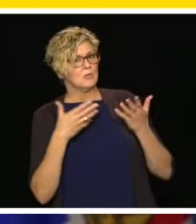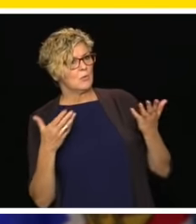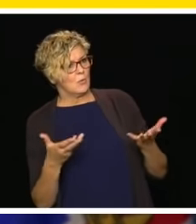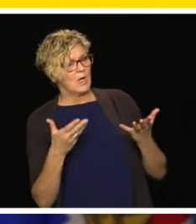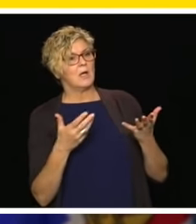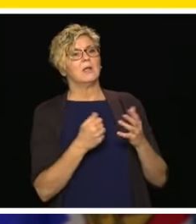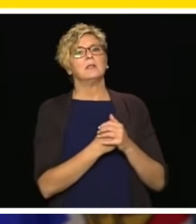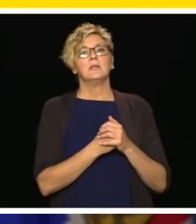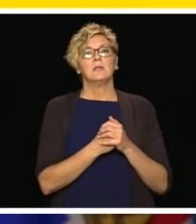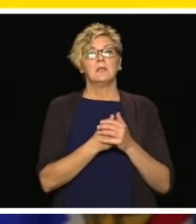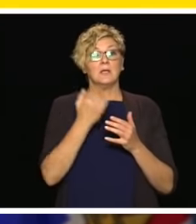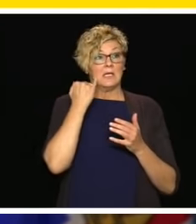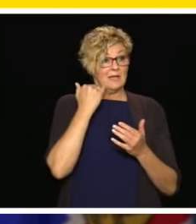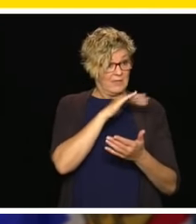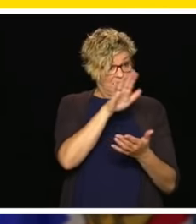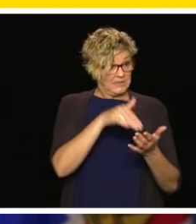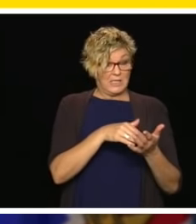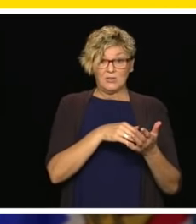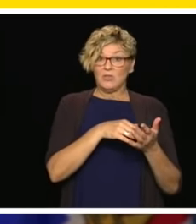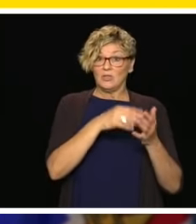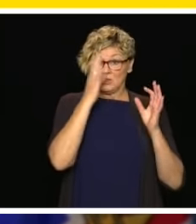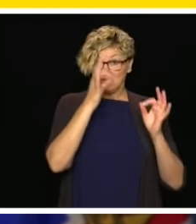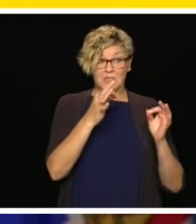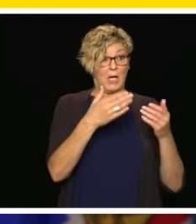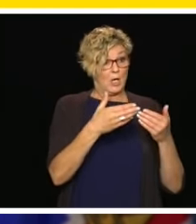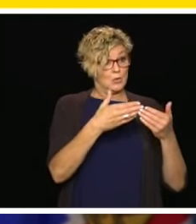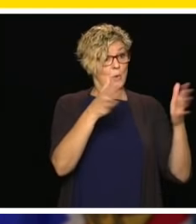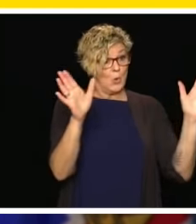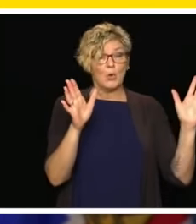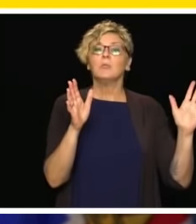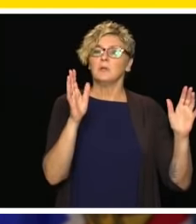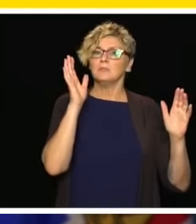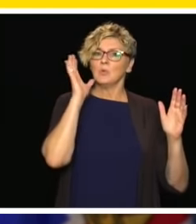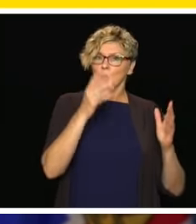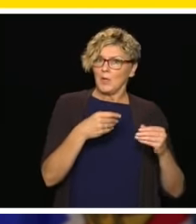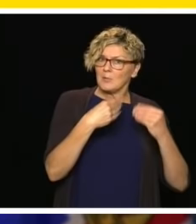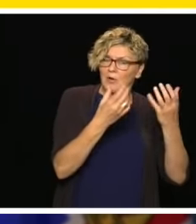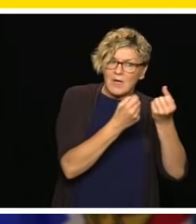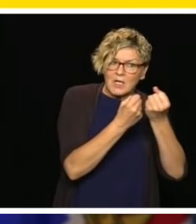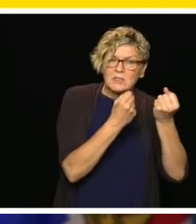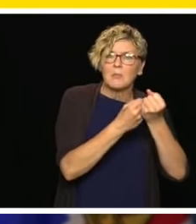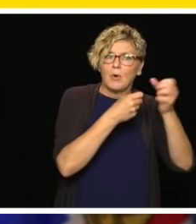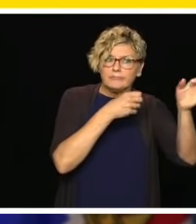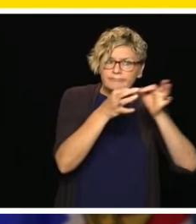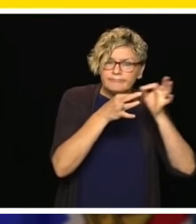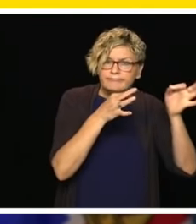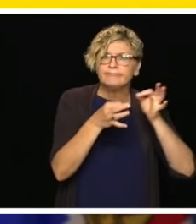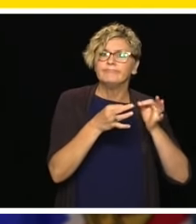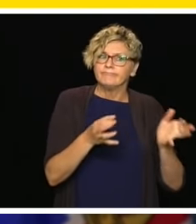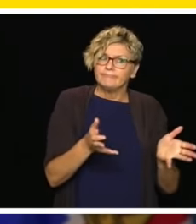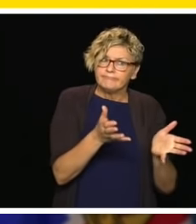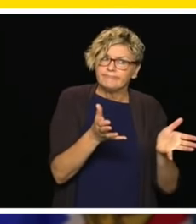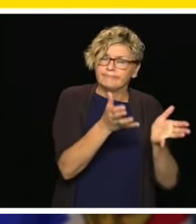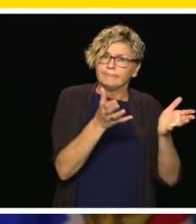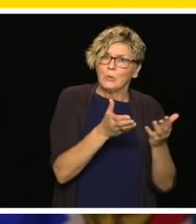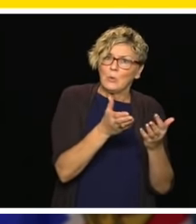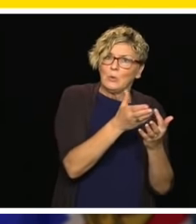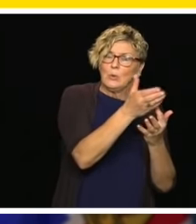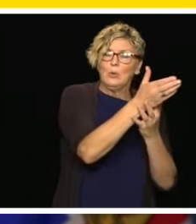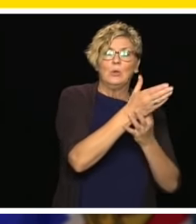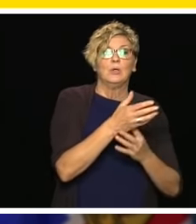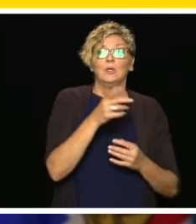support to both centres who are open and also centres that are closed. So we can go through this recovery phase together